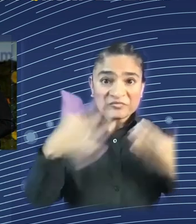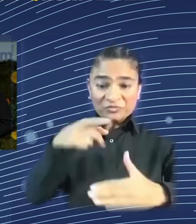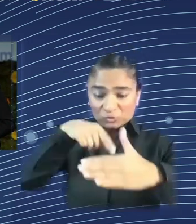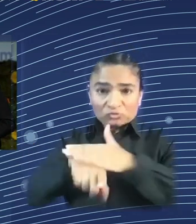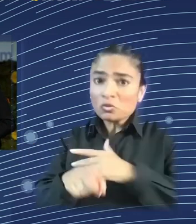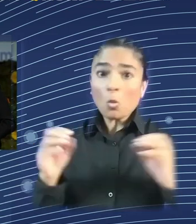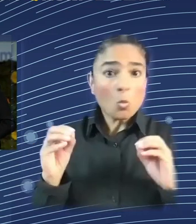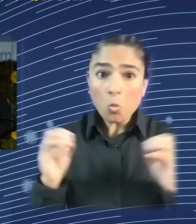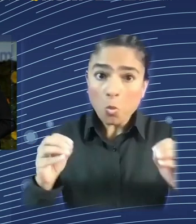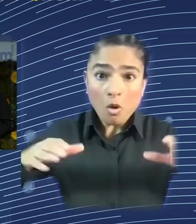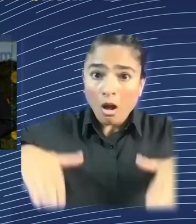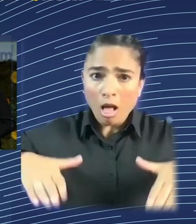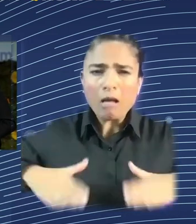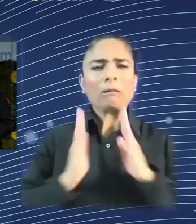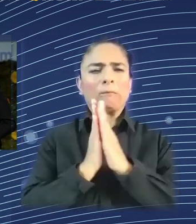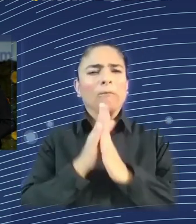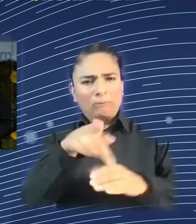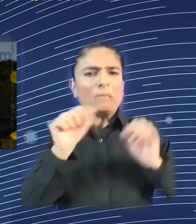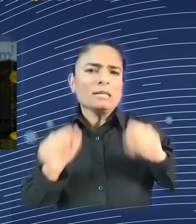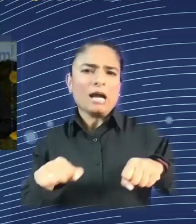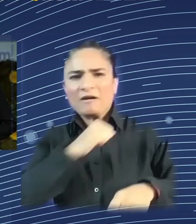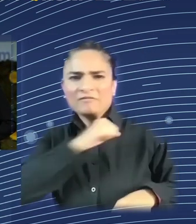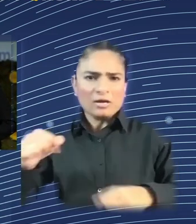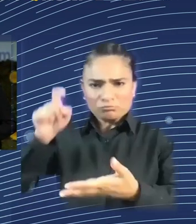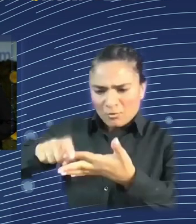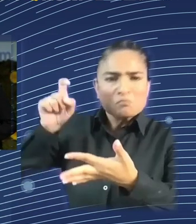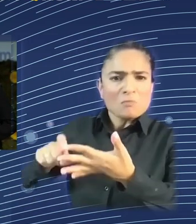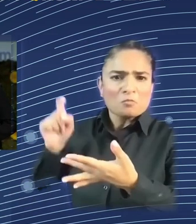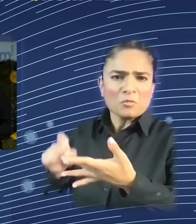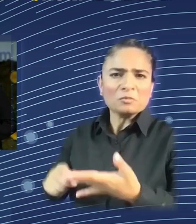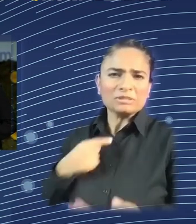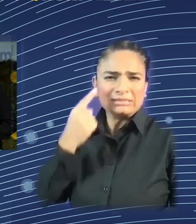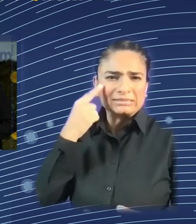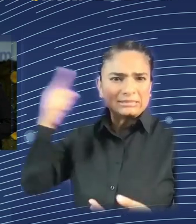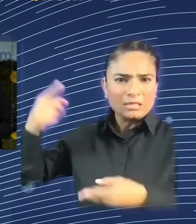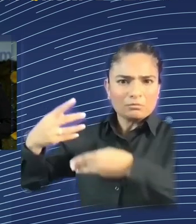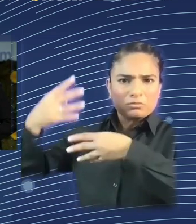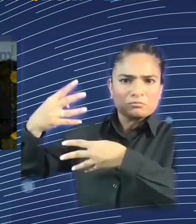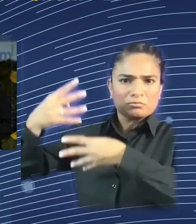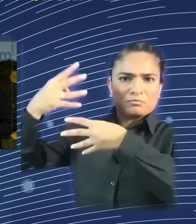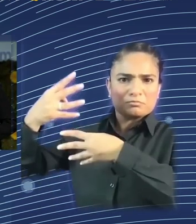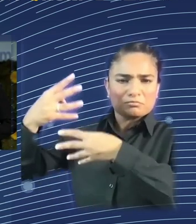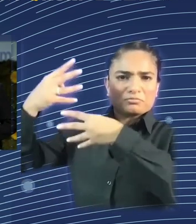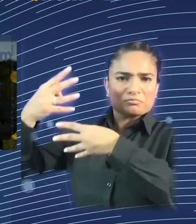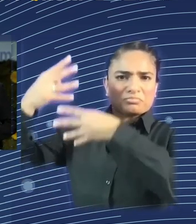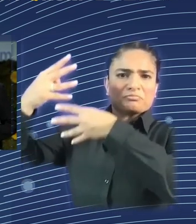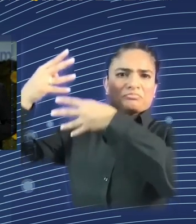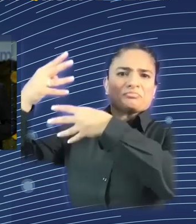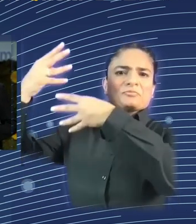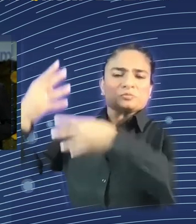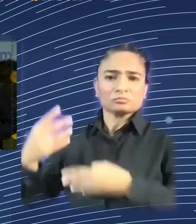answers. Challenge and opportunities. Facilitator. More efficiency. Well, that's a big answer here.